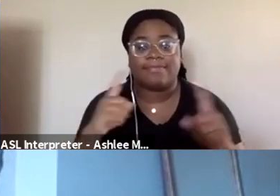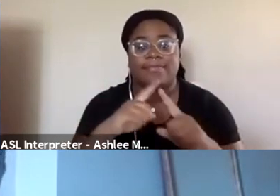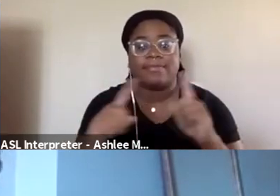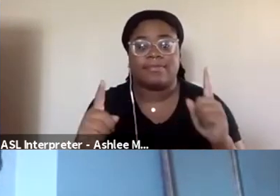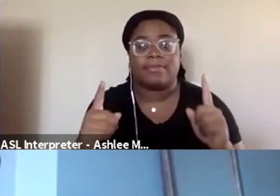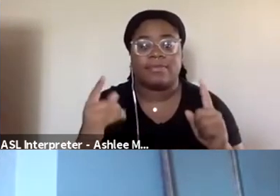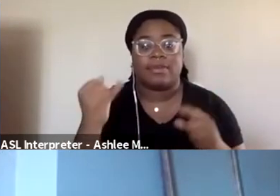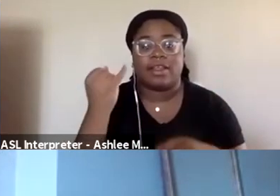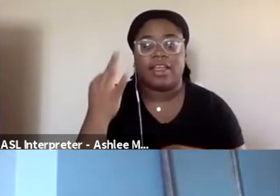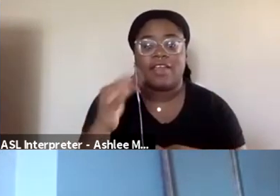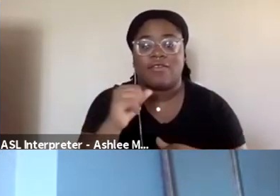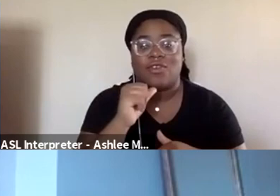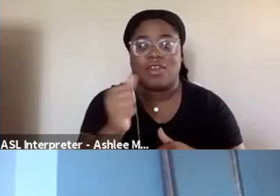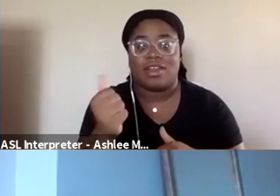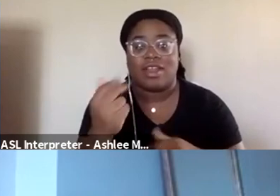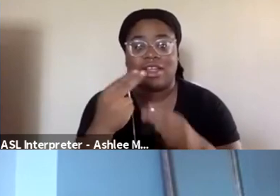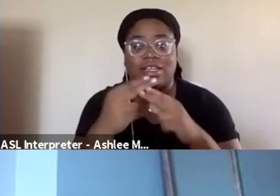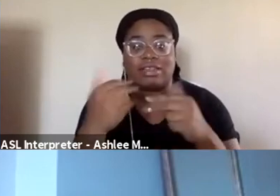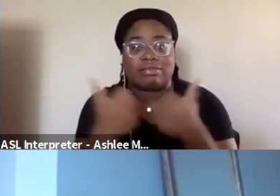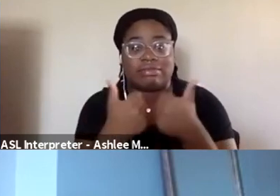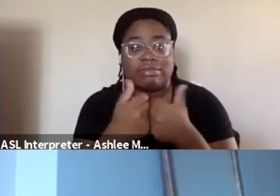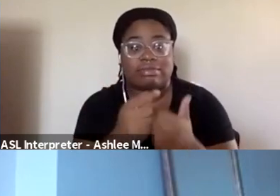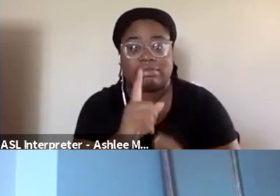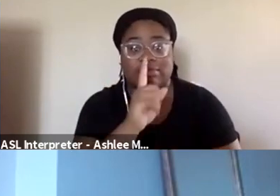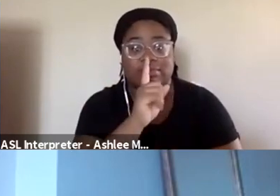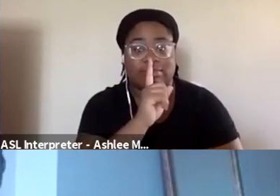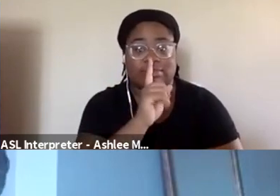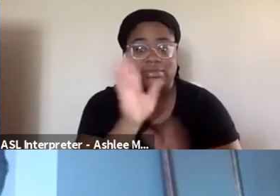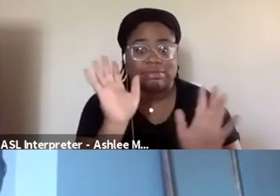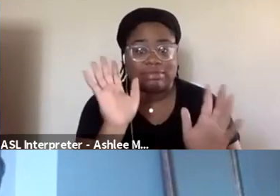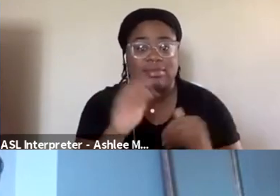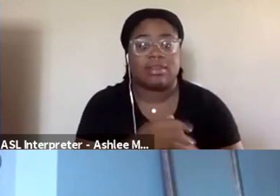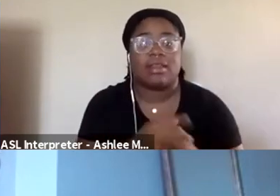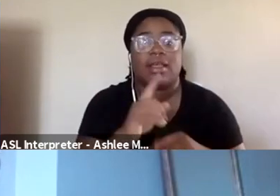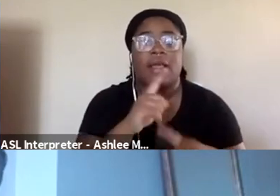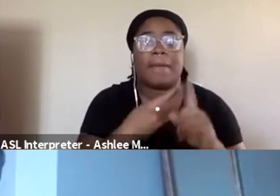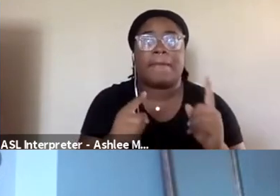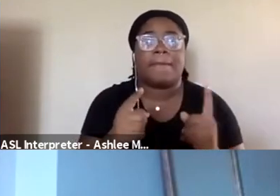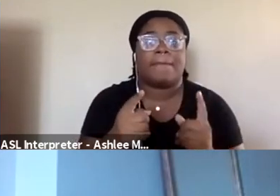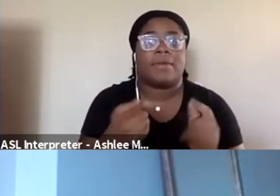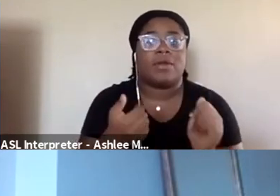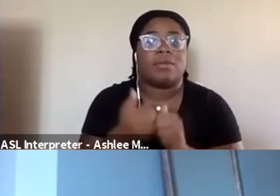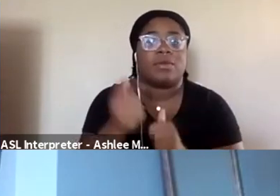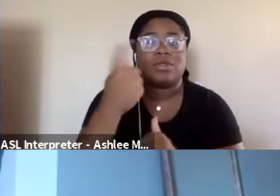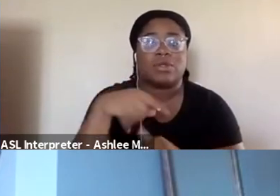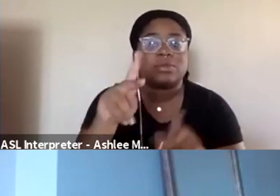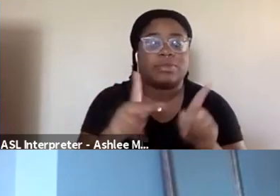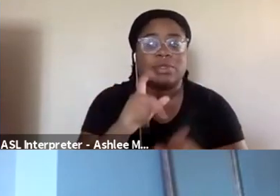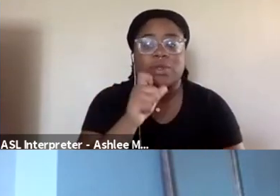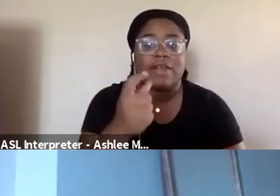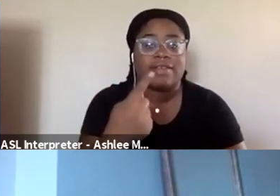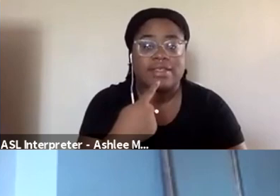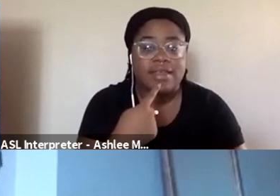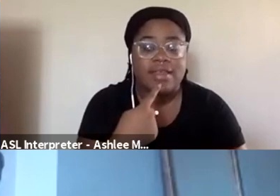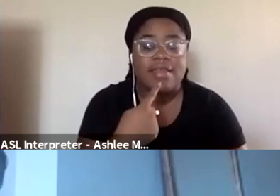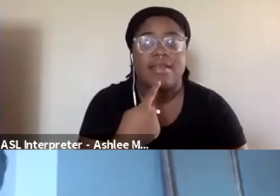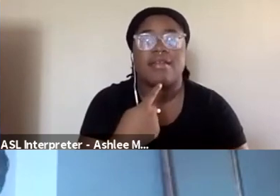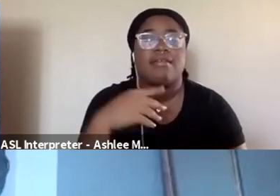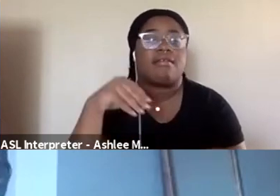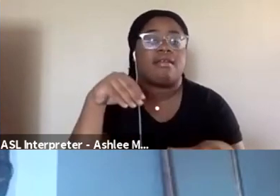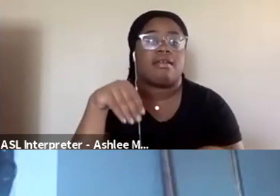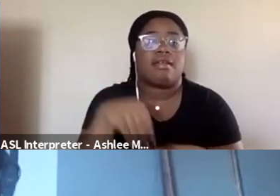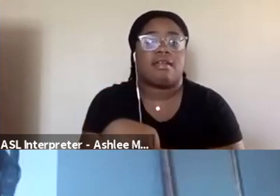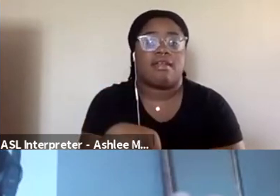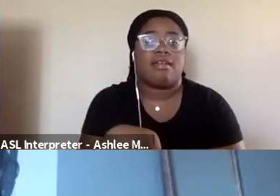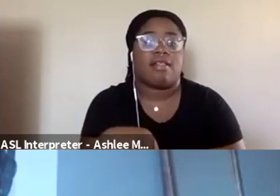game studio that just debuted, but like most of the time, those people don't have any say in any, like they,